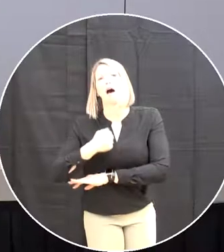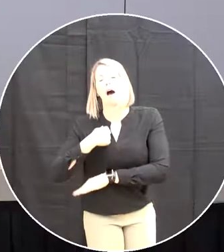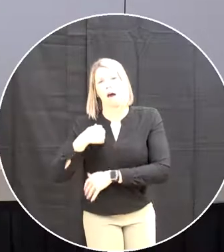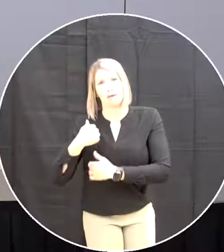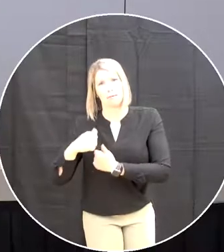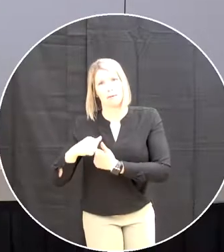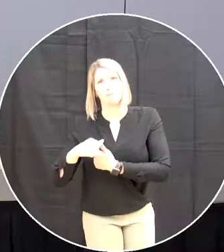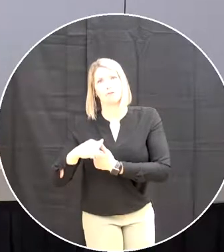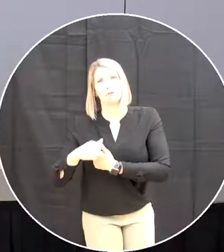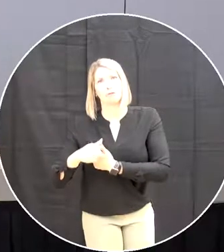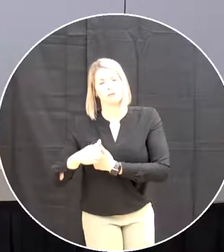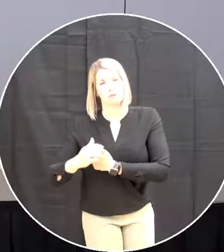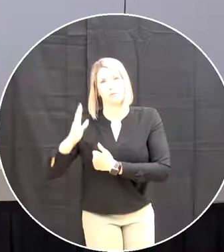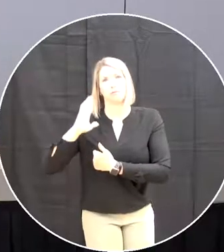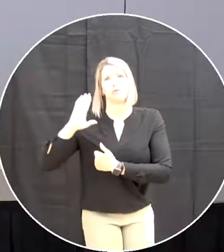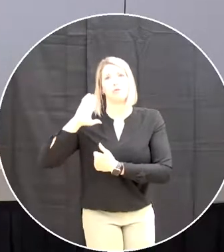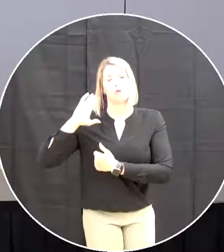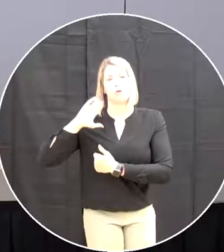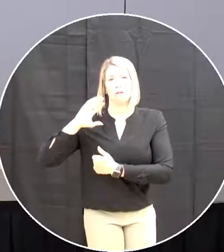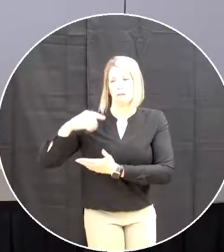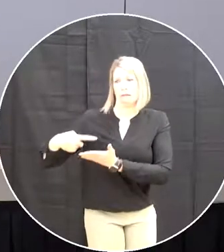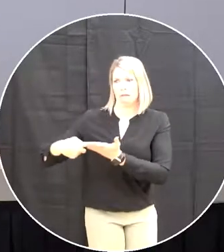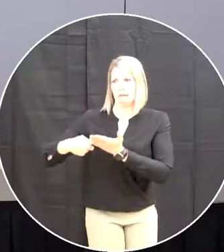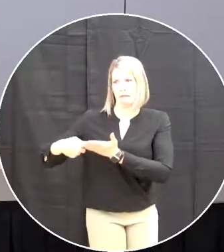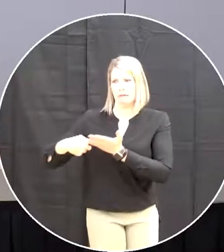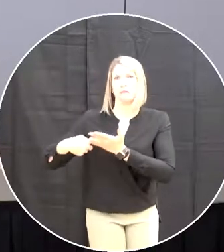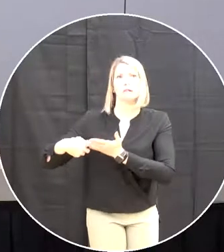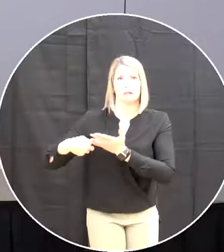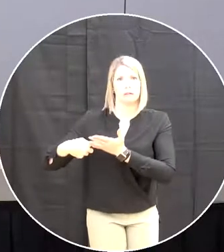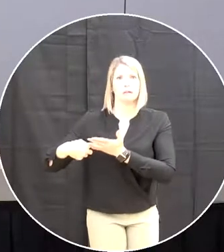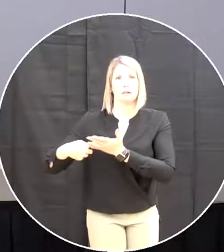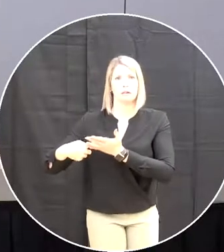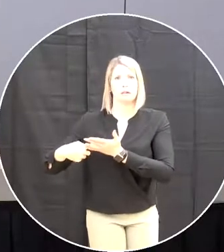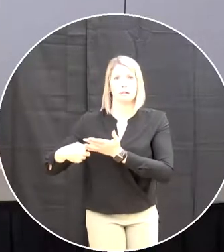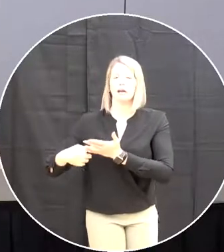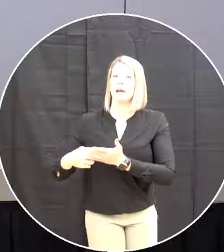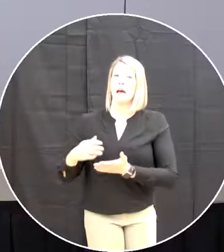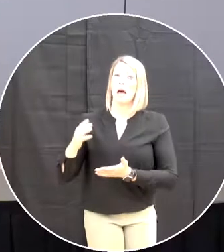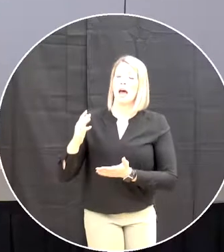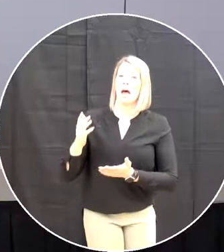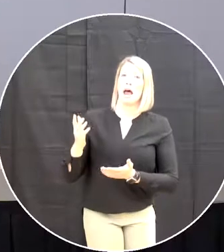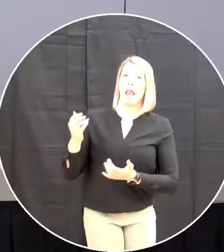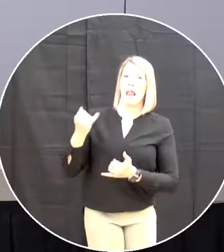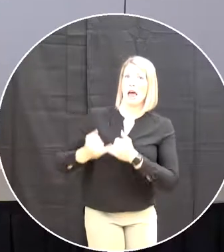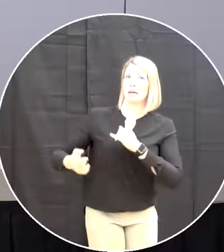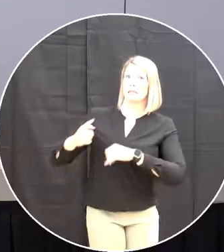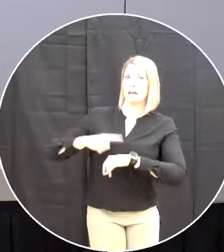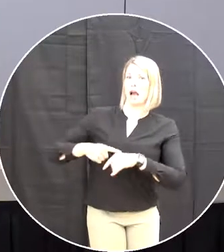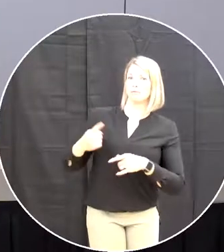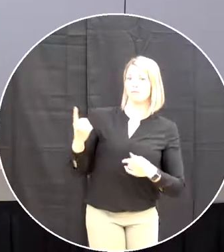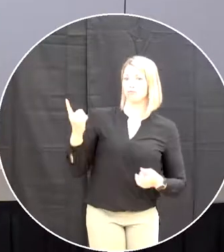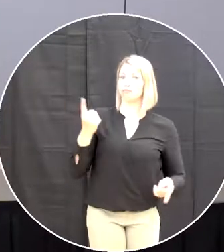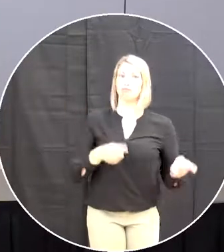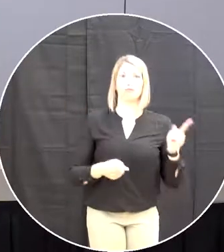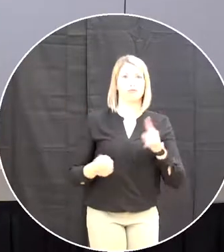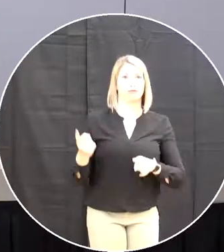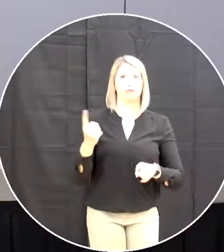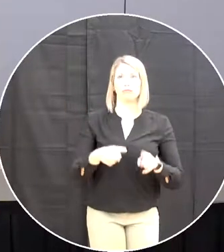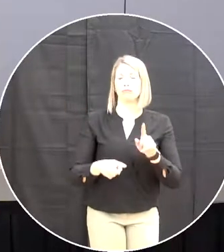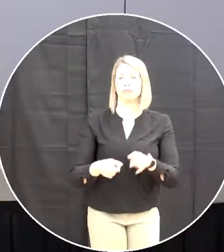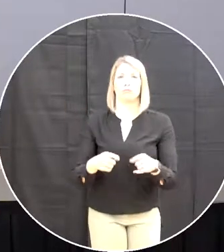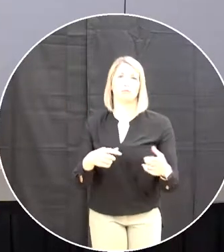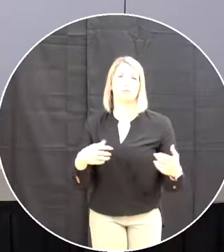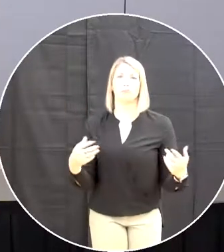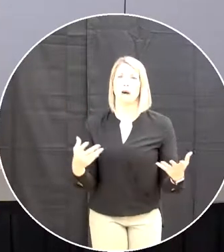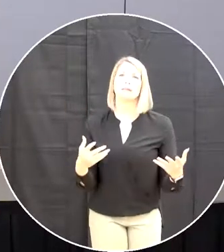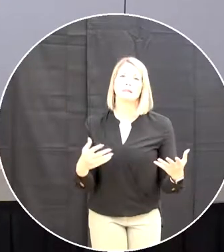finance and operations and the consensus there and the consensus that our board up to this point was that while there are obvious uh